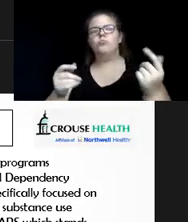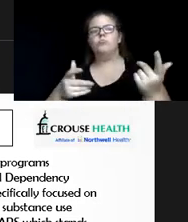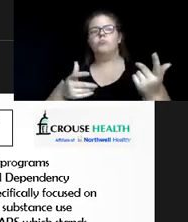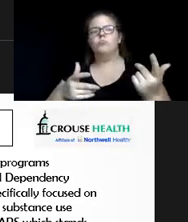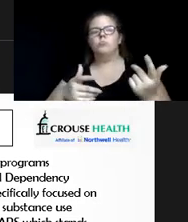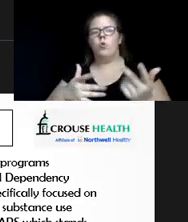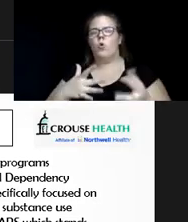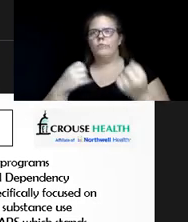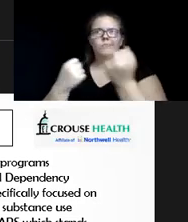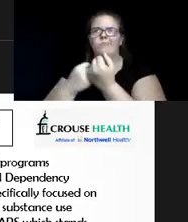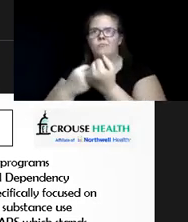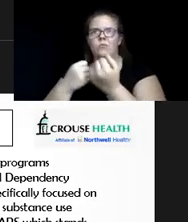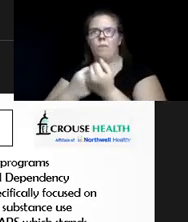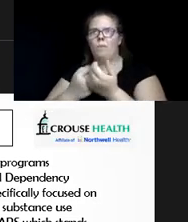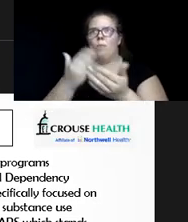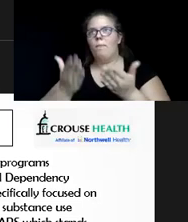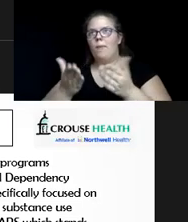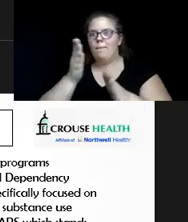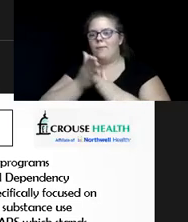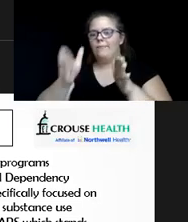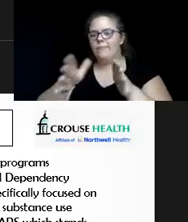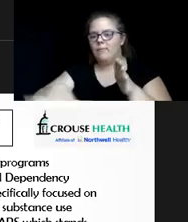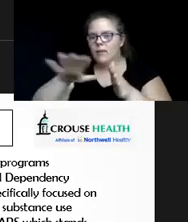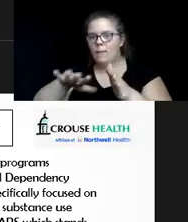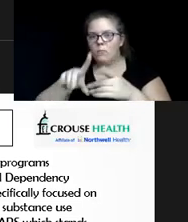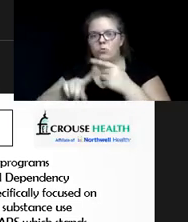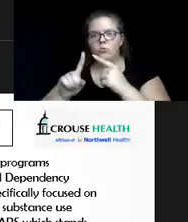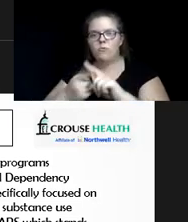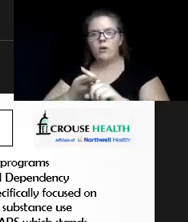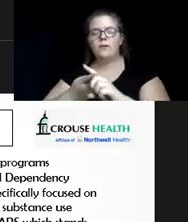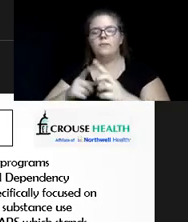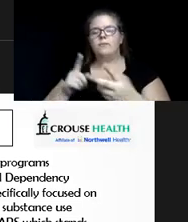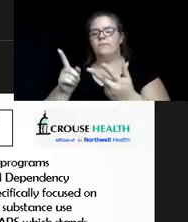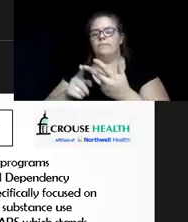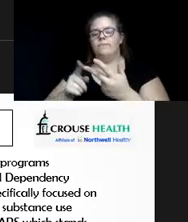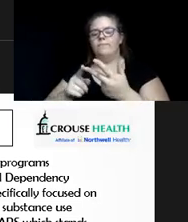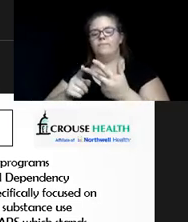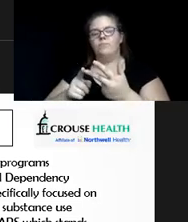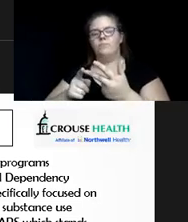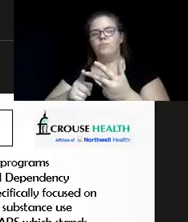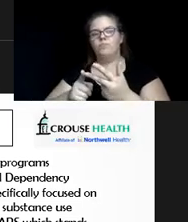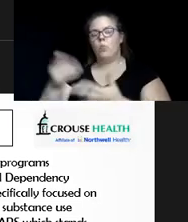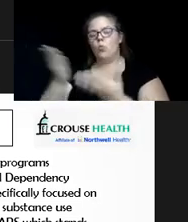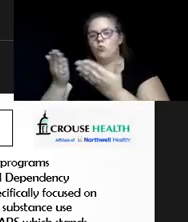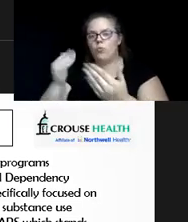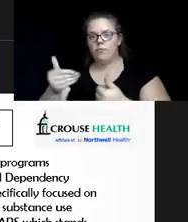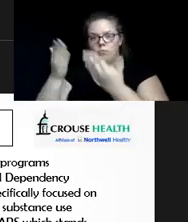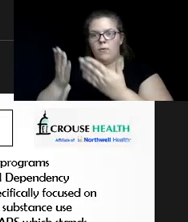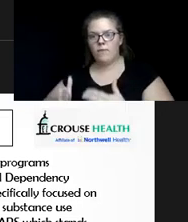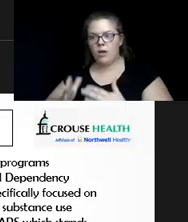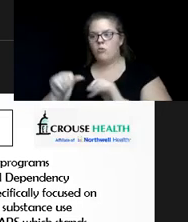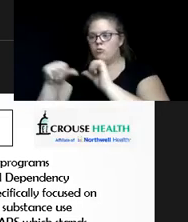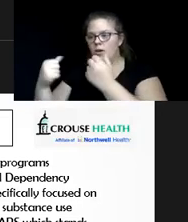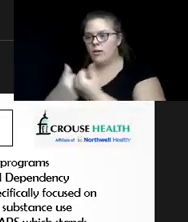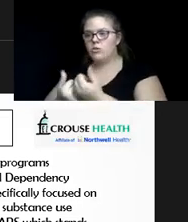support what I mean family members and friends can do to support them. And there are also things that service providers, agencies,